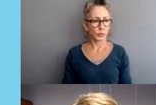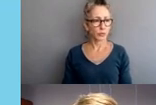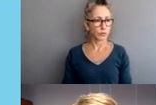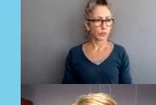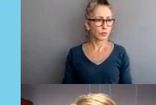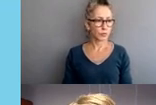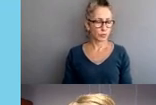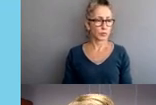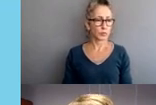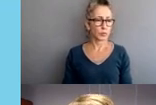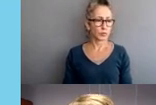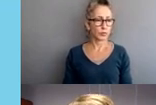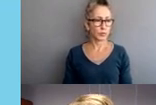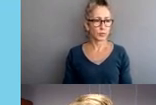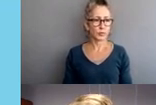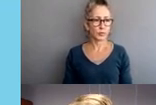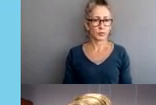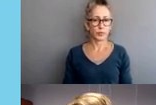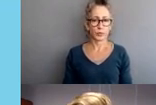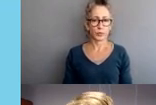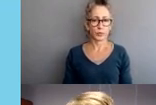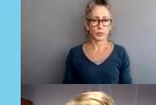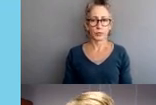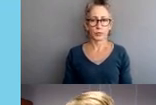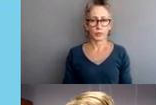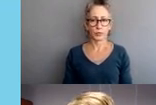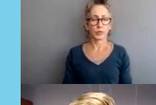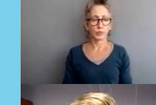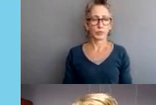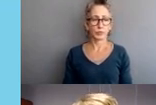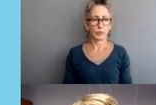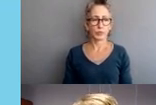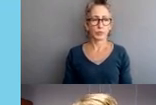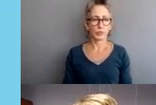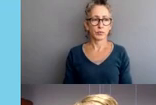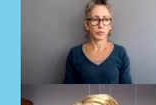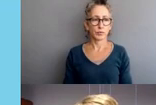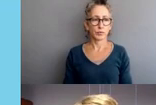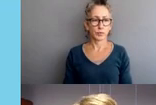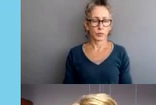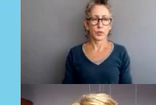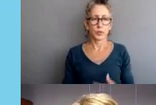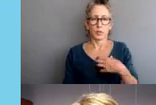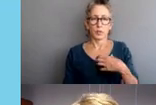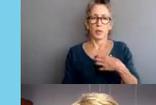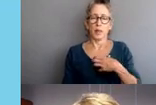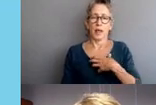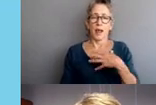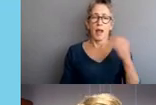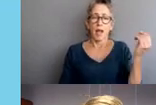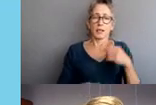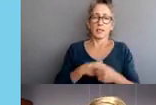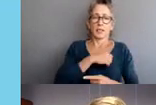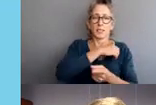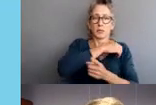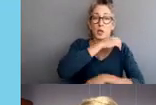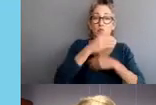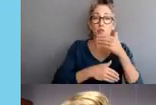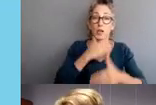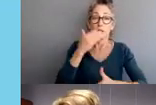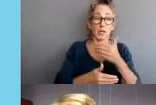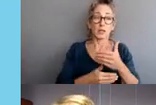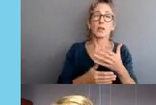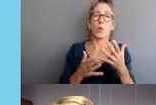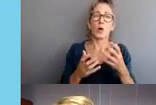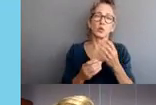Let's talk a little bit about the overview of the city's complaint and disciplinary process. There are three